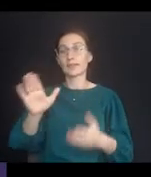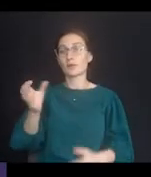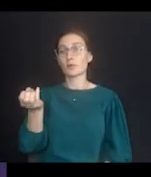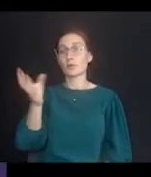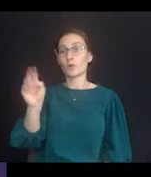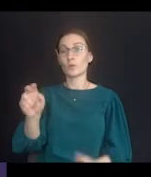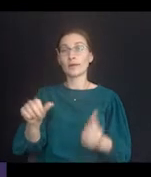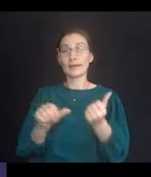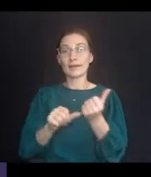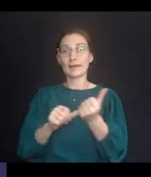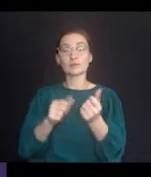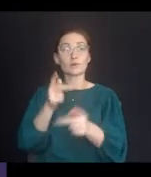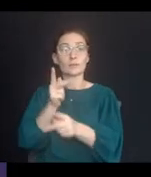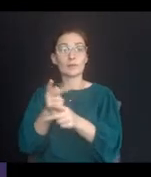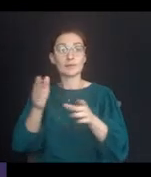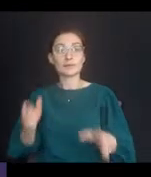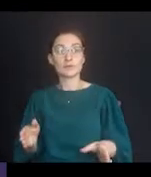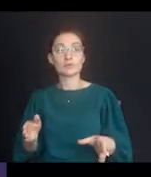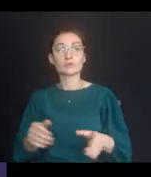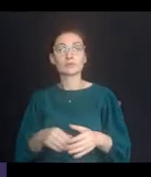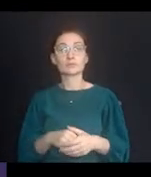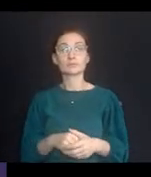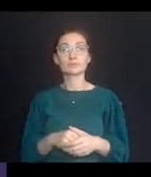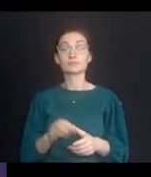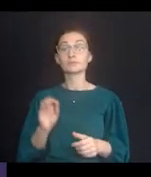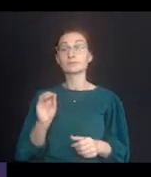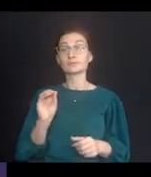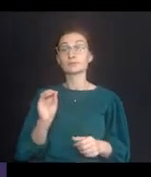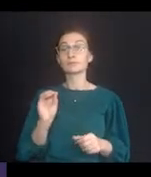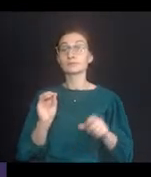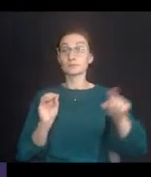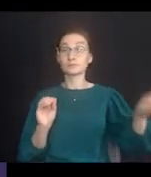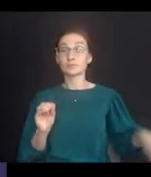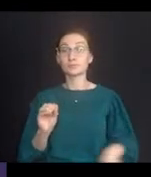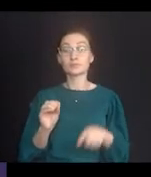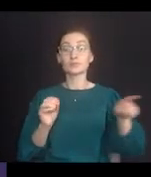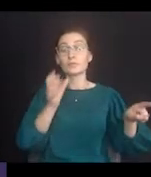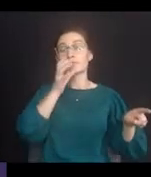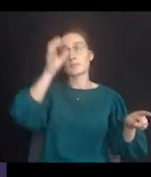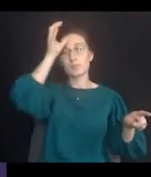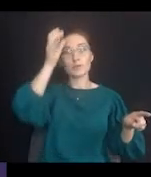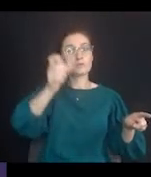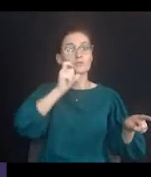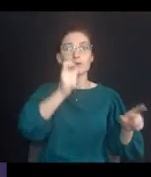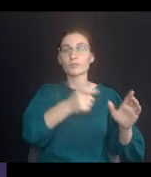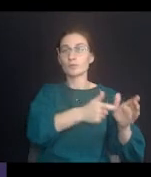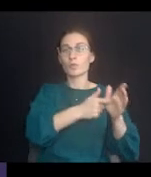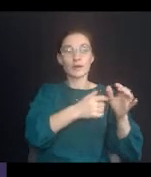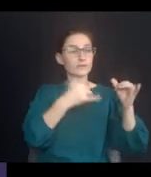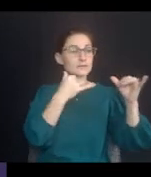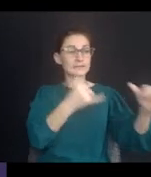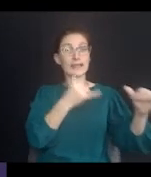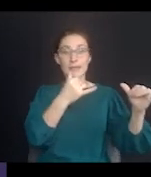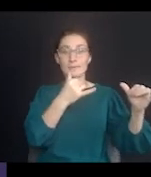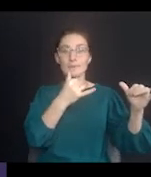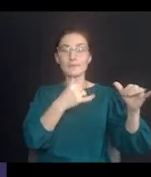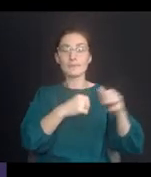babysitters to care for their children where the parents of non-disabled children are not subject to the same requirements.